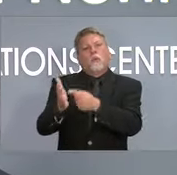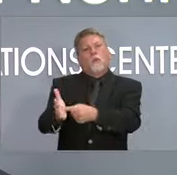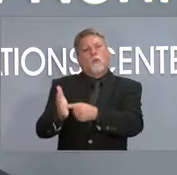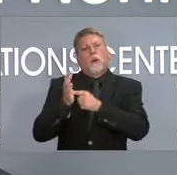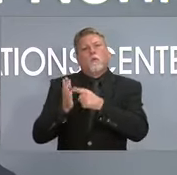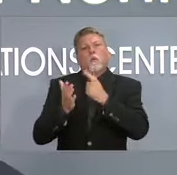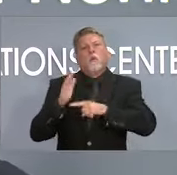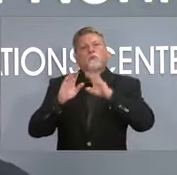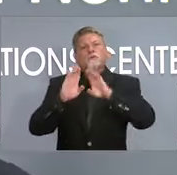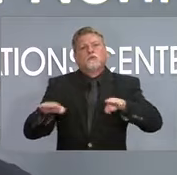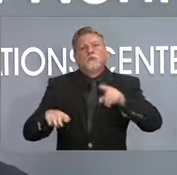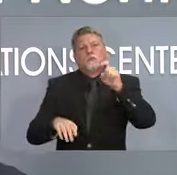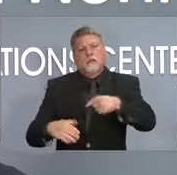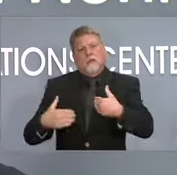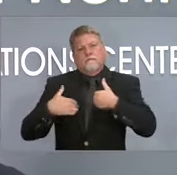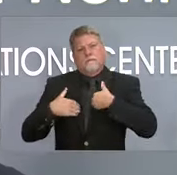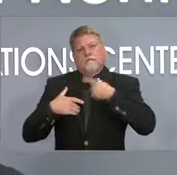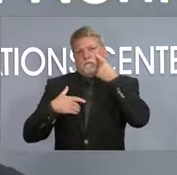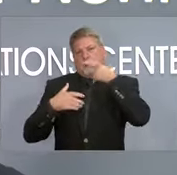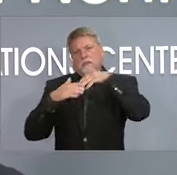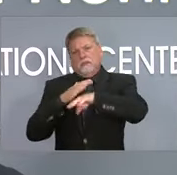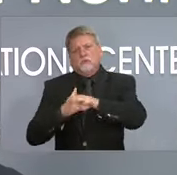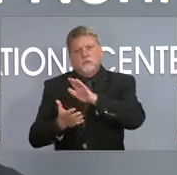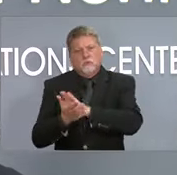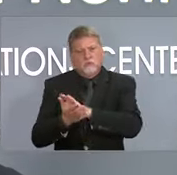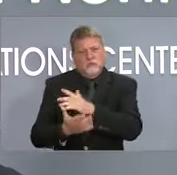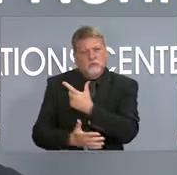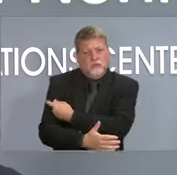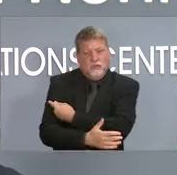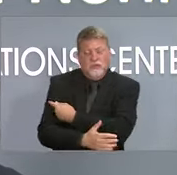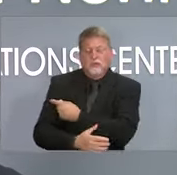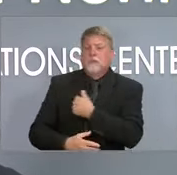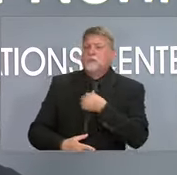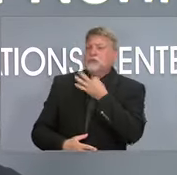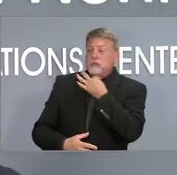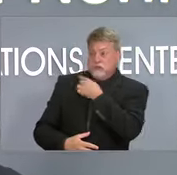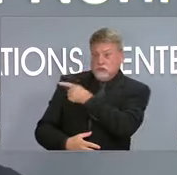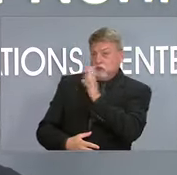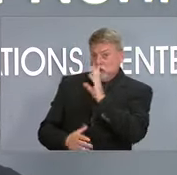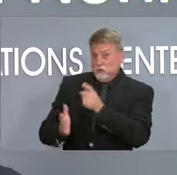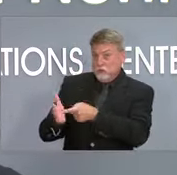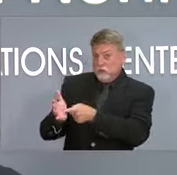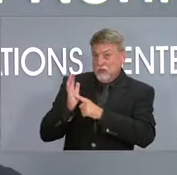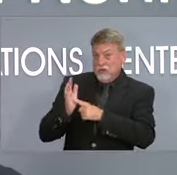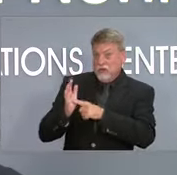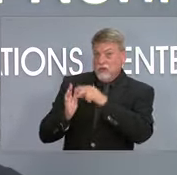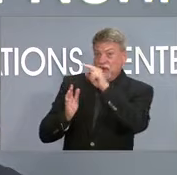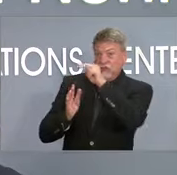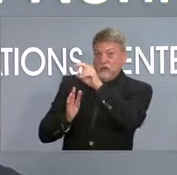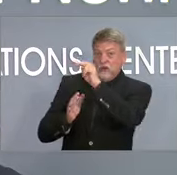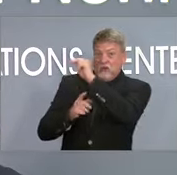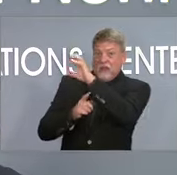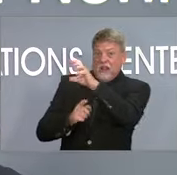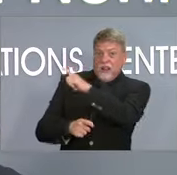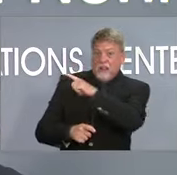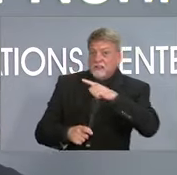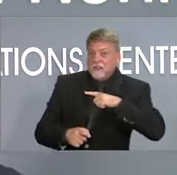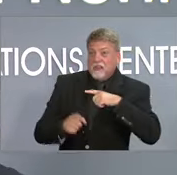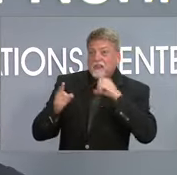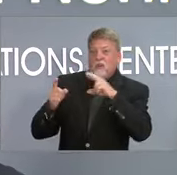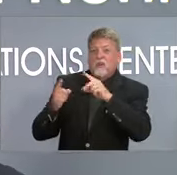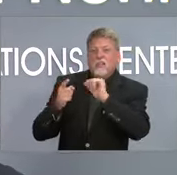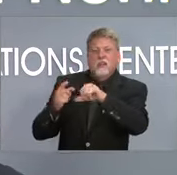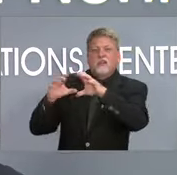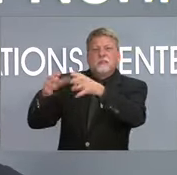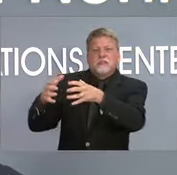Secretary Cohen's office had any intention of requesting that this commission add the COVID vaccine for K-12